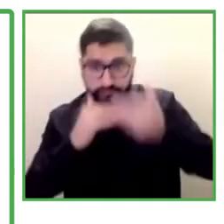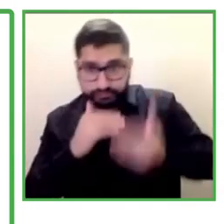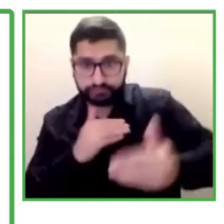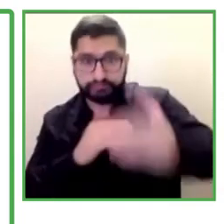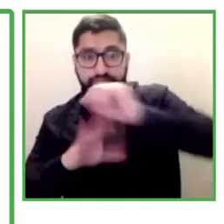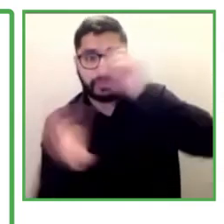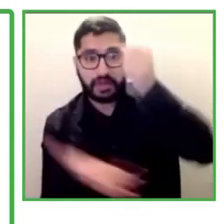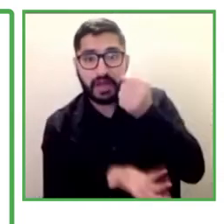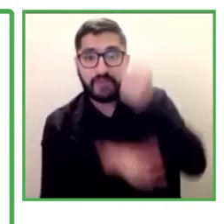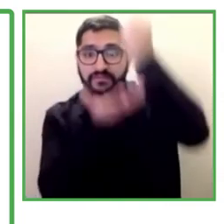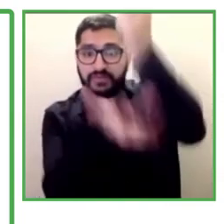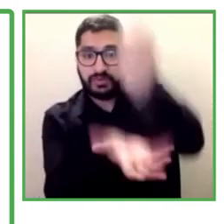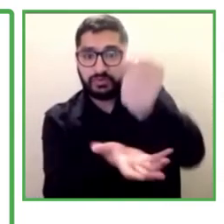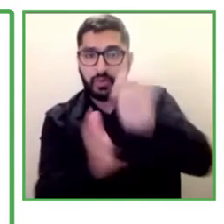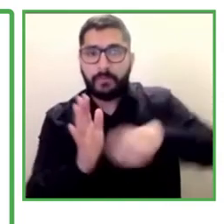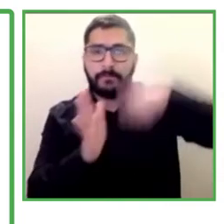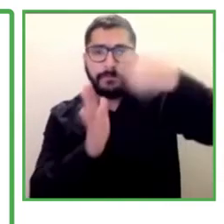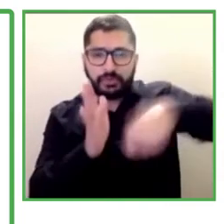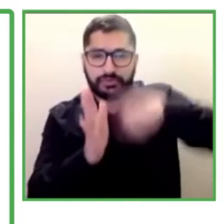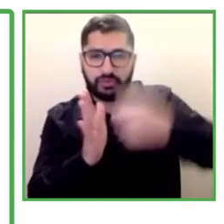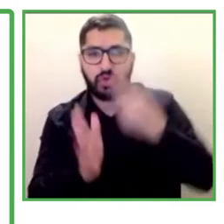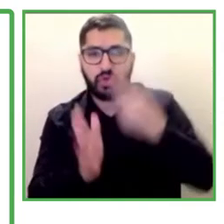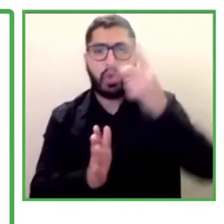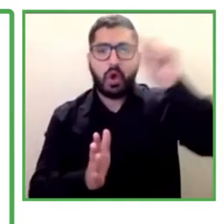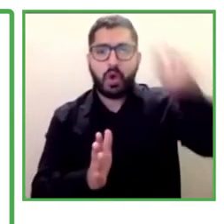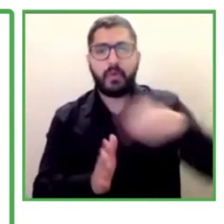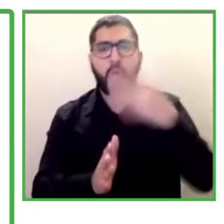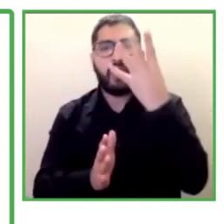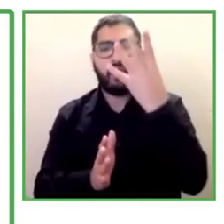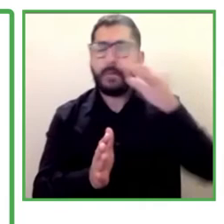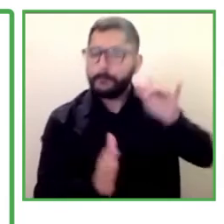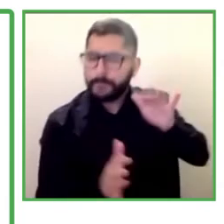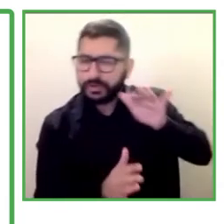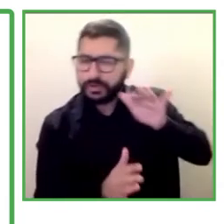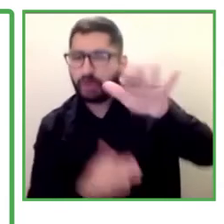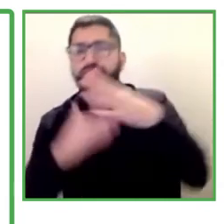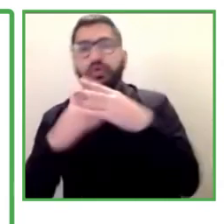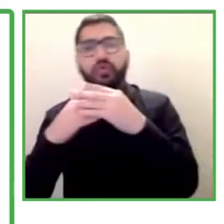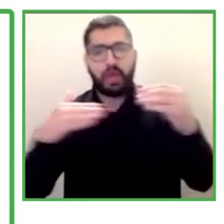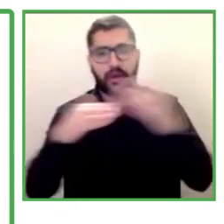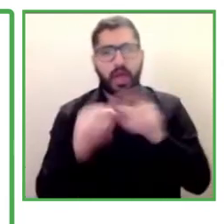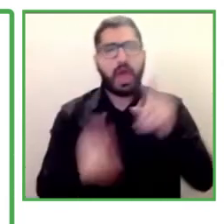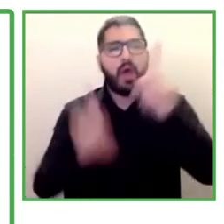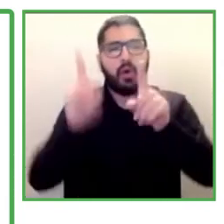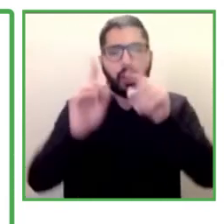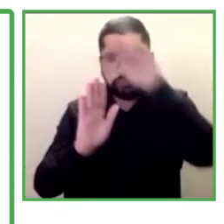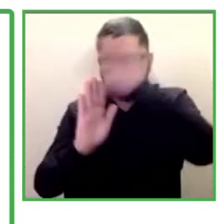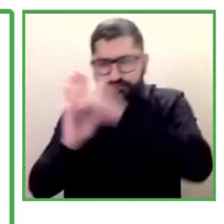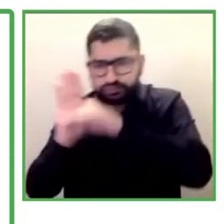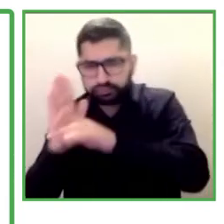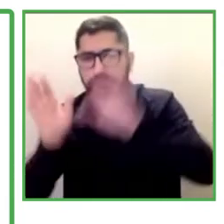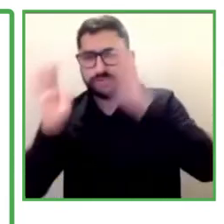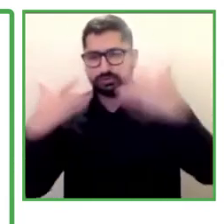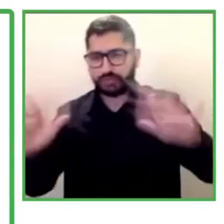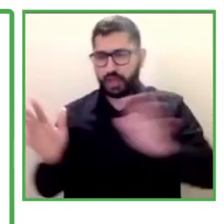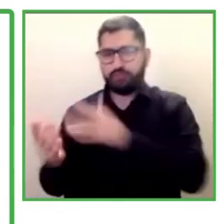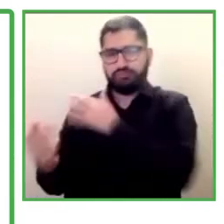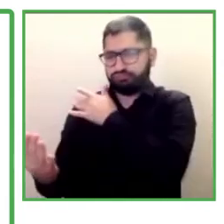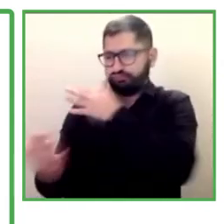project is 2.4 million dollars. The important milestones of what we have been doing up to now